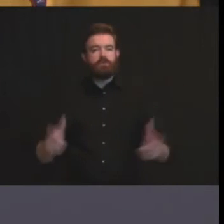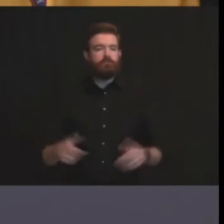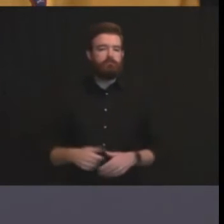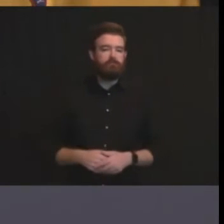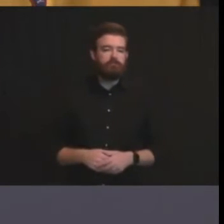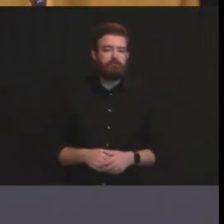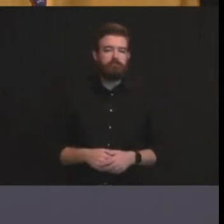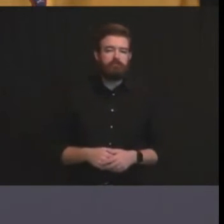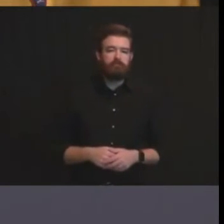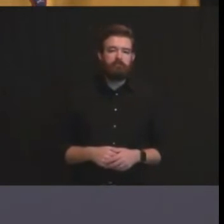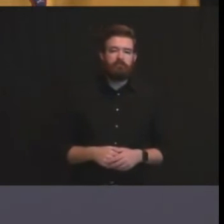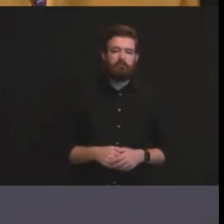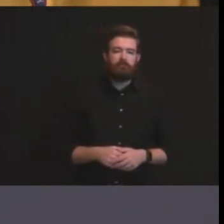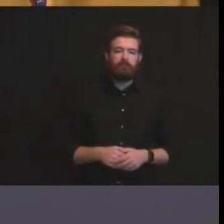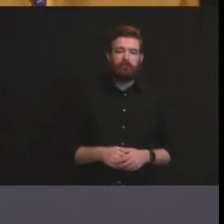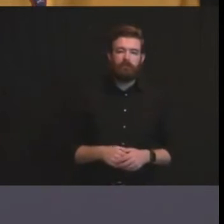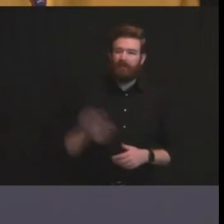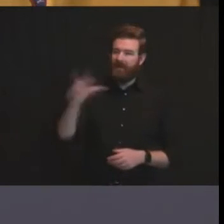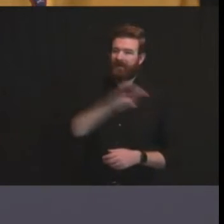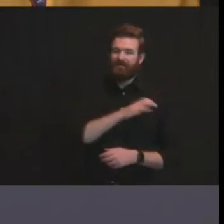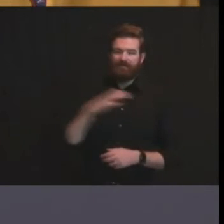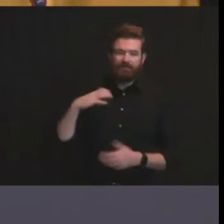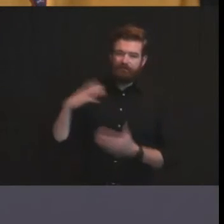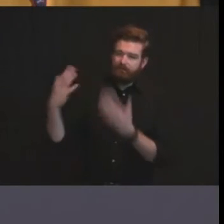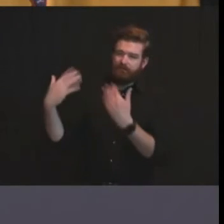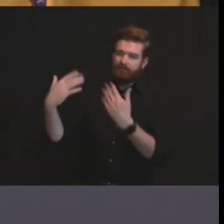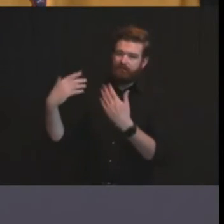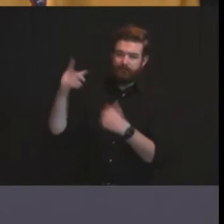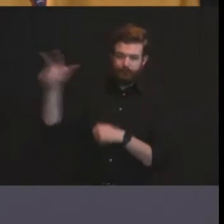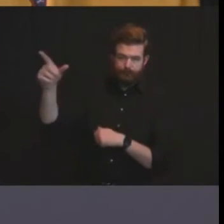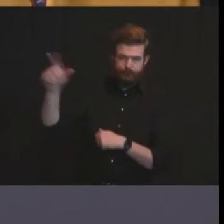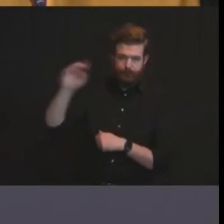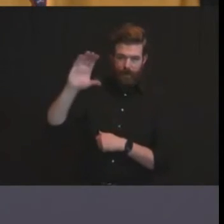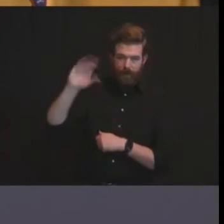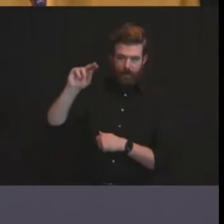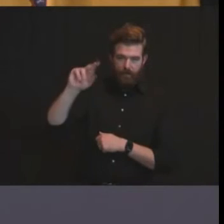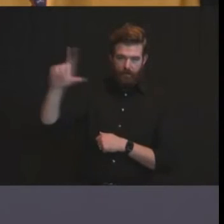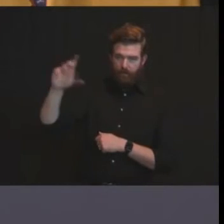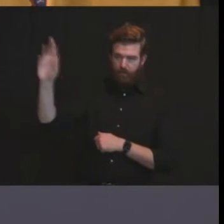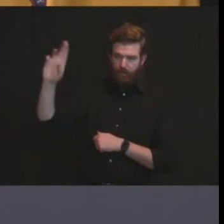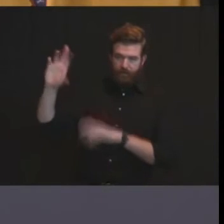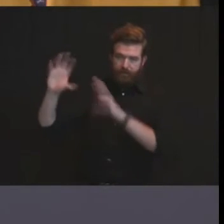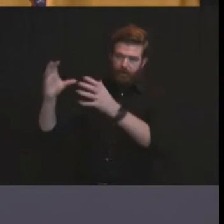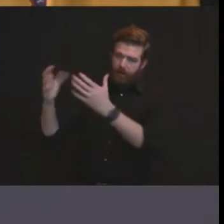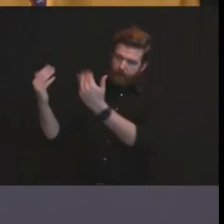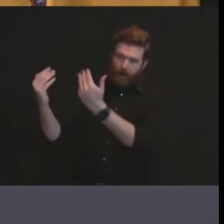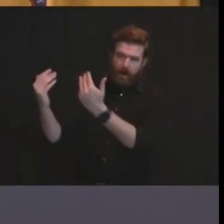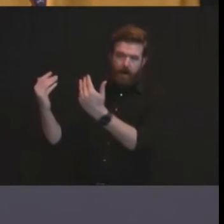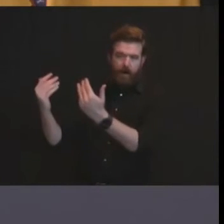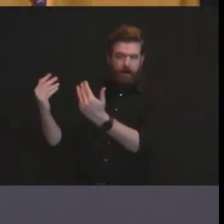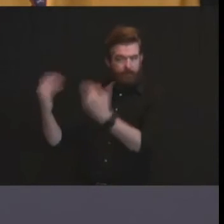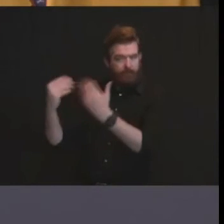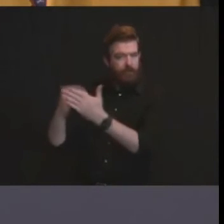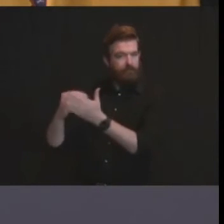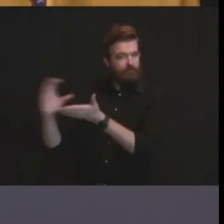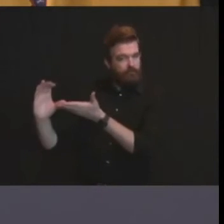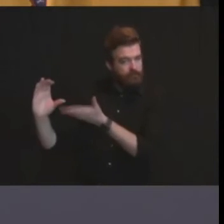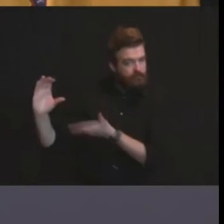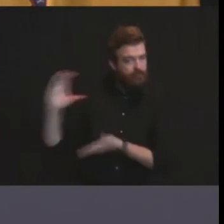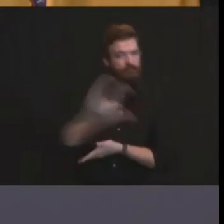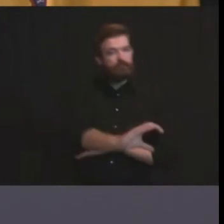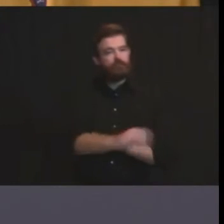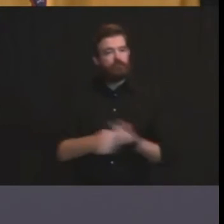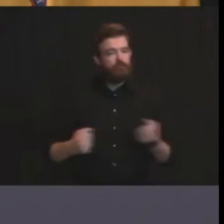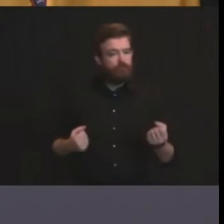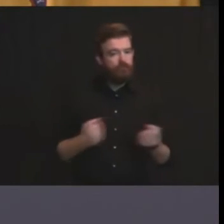especially mcconnell and the republican senate to throw a lifeline to small businesses listen could you see a